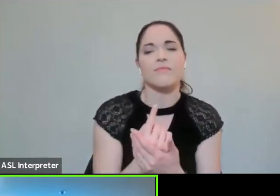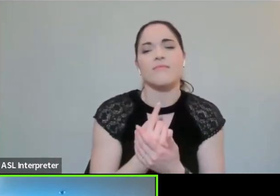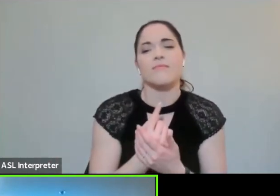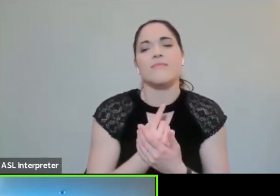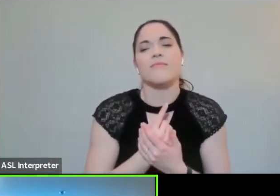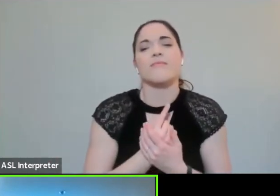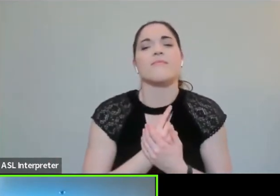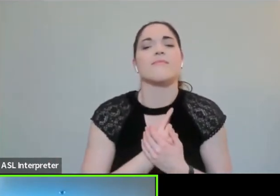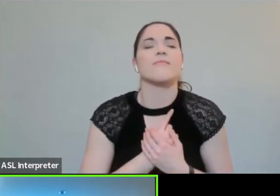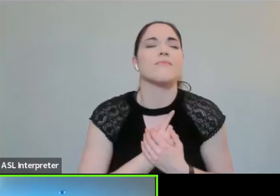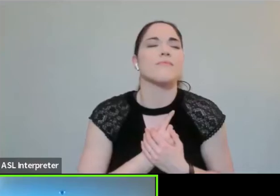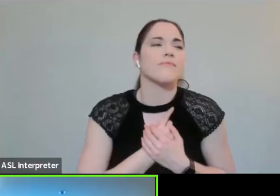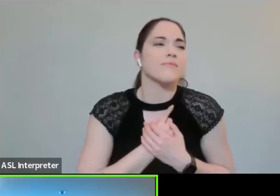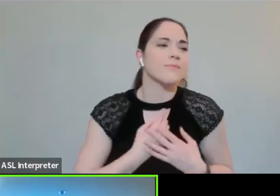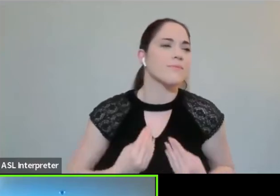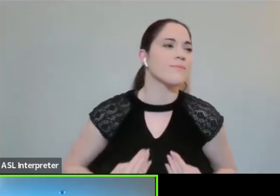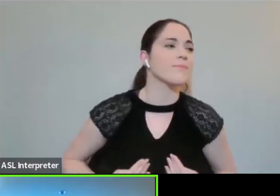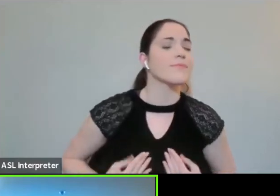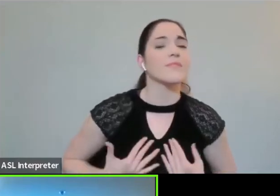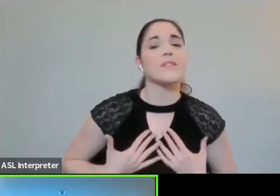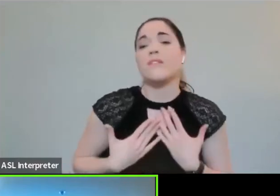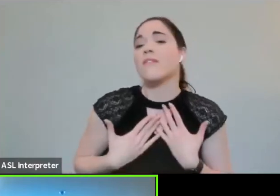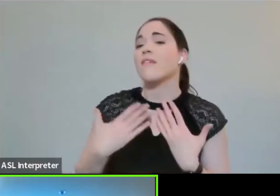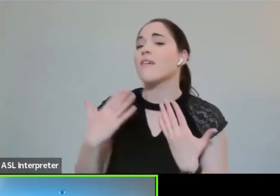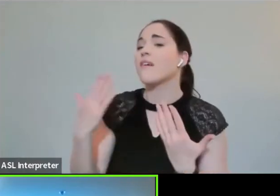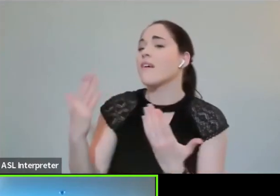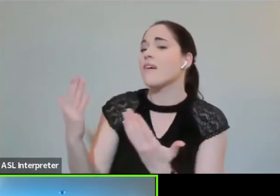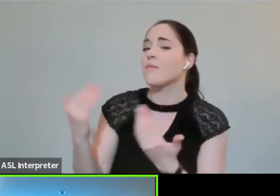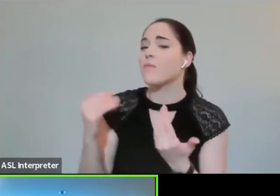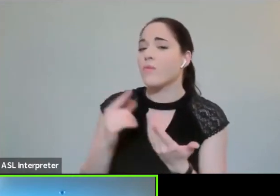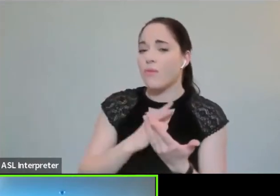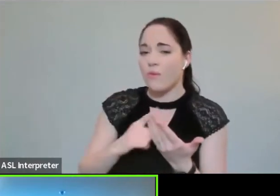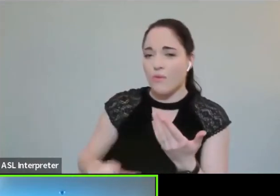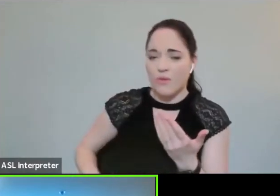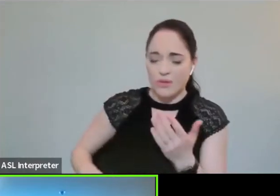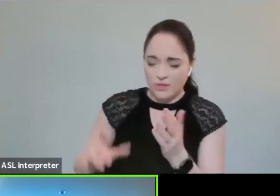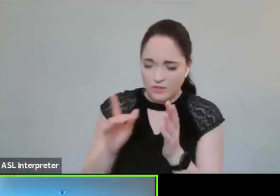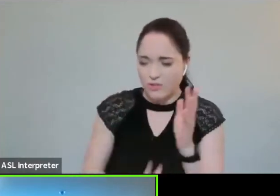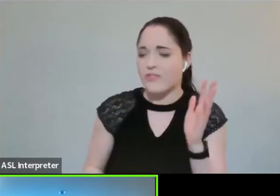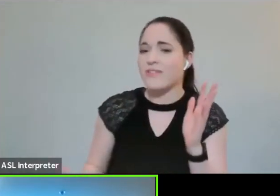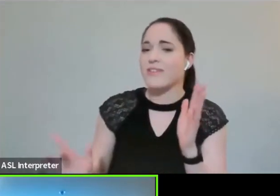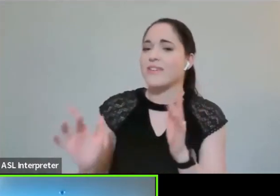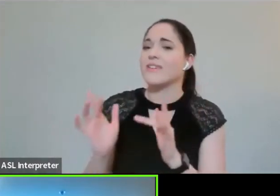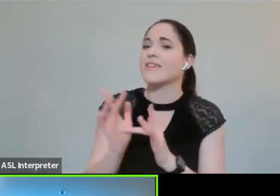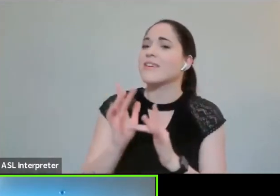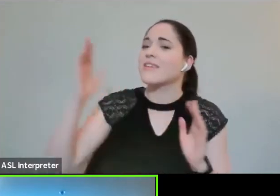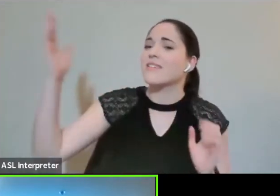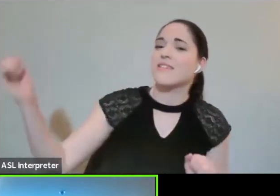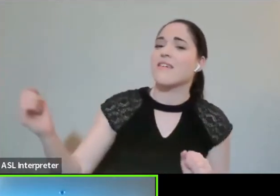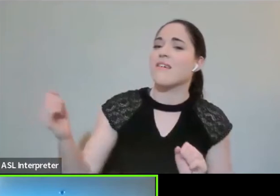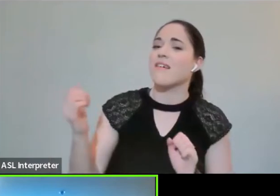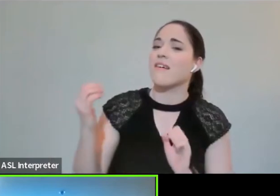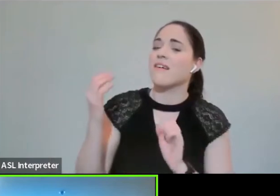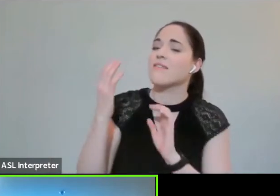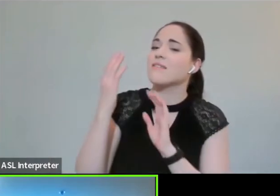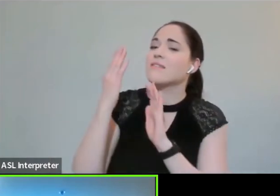Come Lord Jesus Come